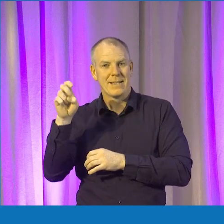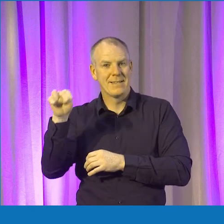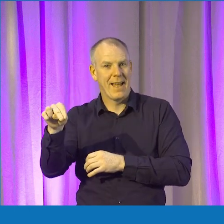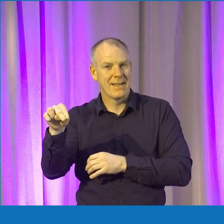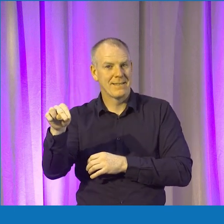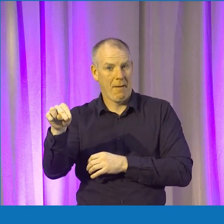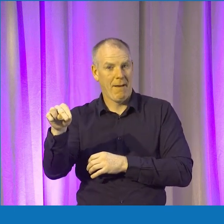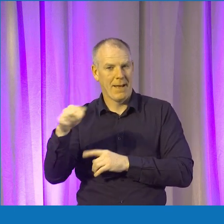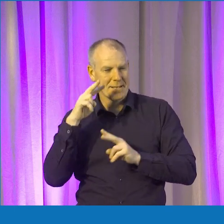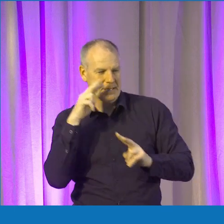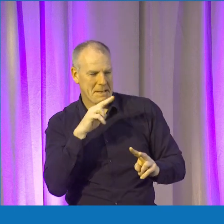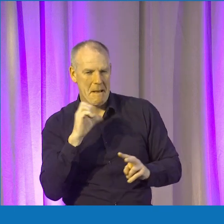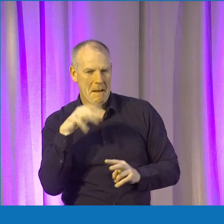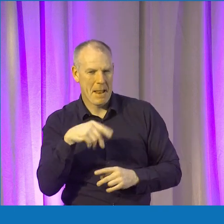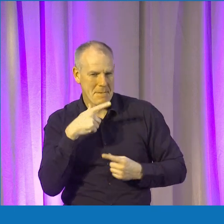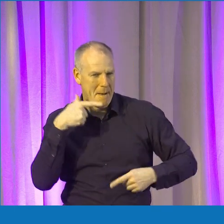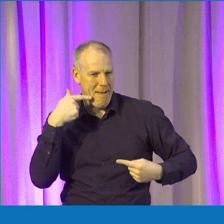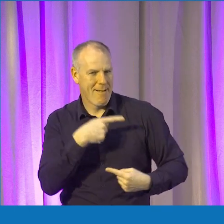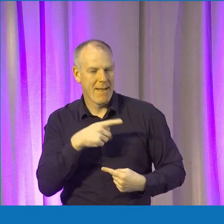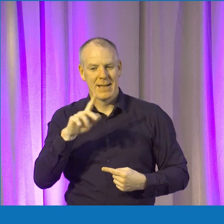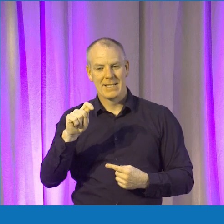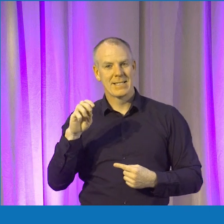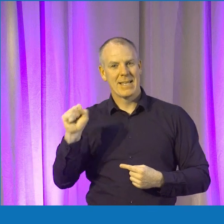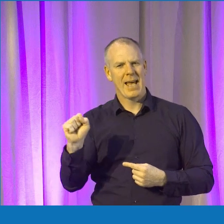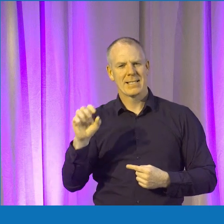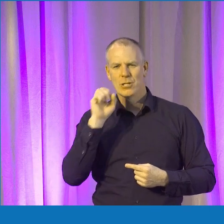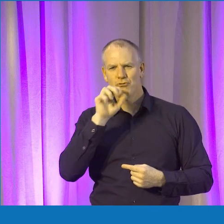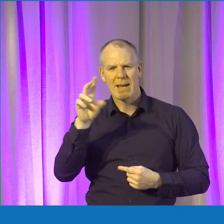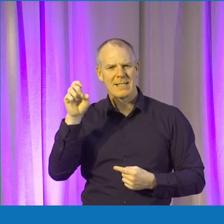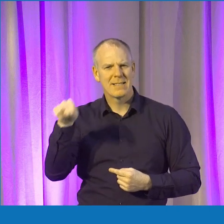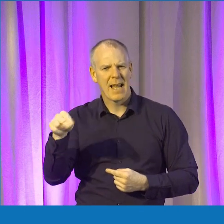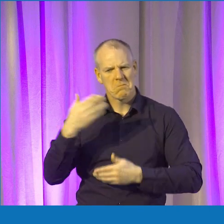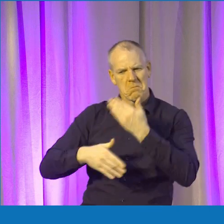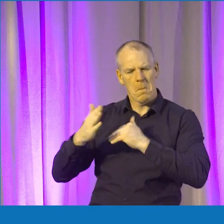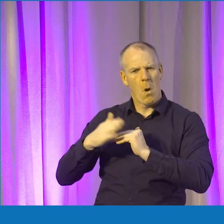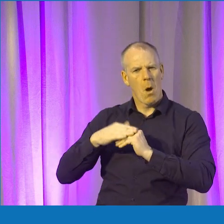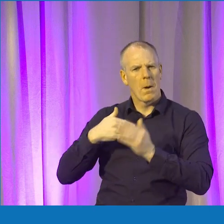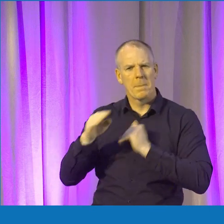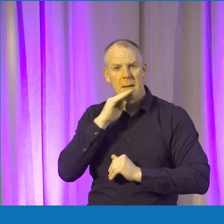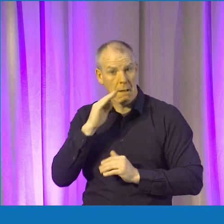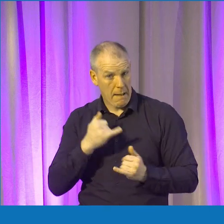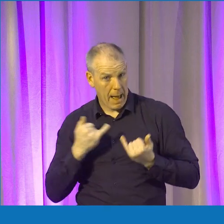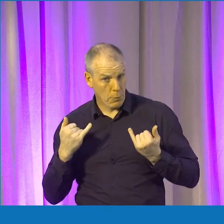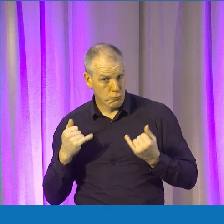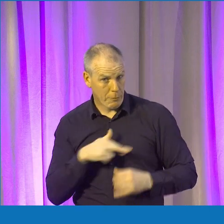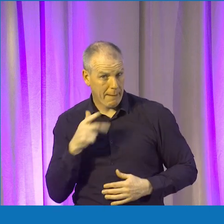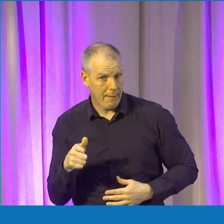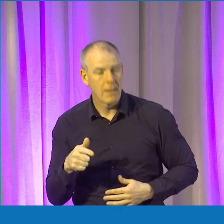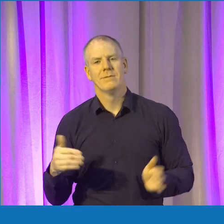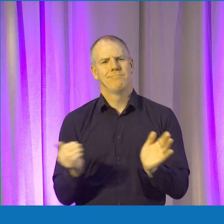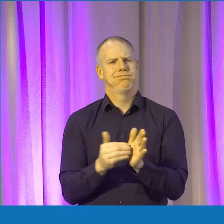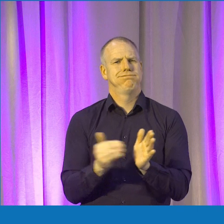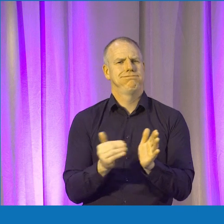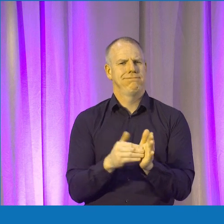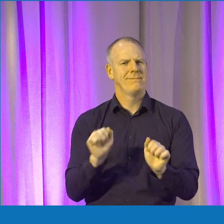And I know I see Callum smiling over there. The Test Dragon's Den. Can you tell me a bit more about that? And is it like the real thing? Yes, absolutely.